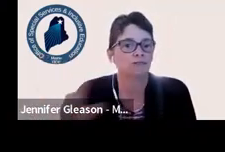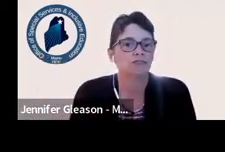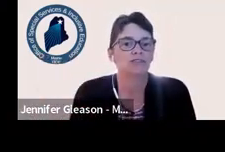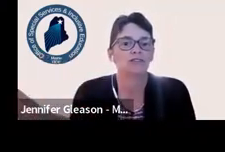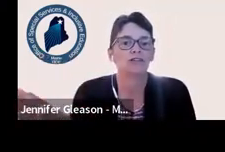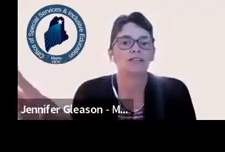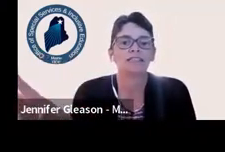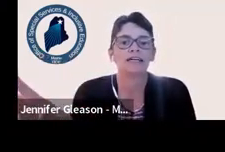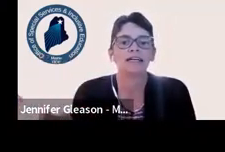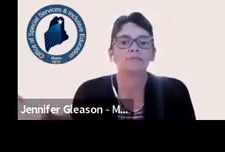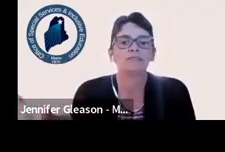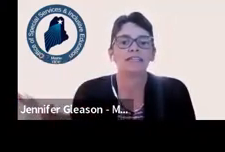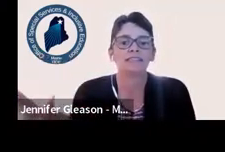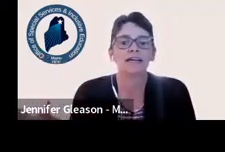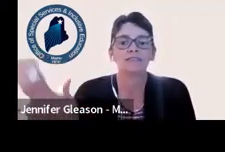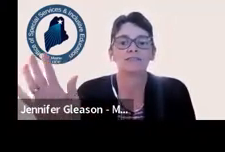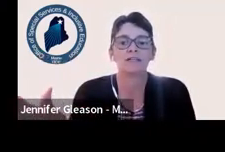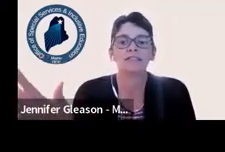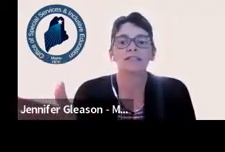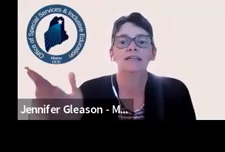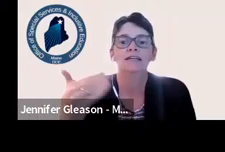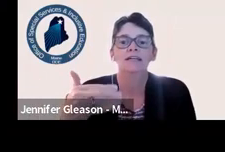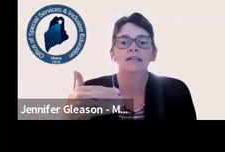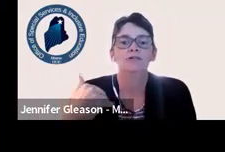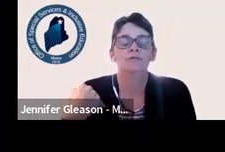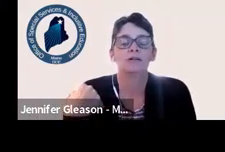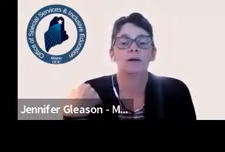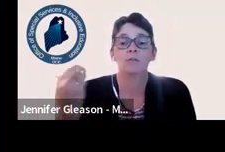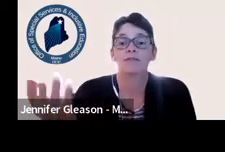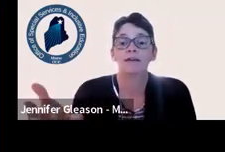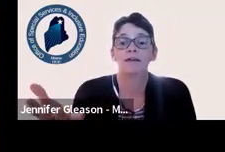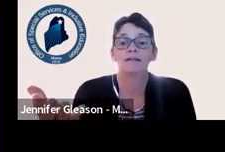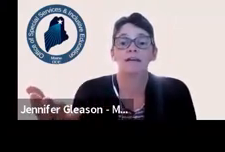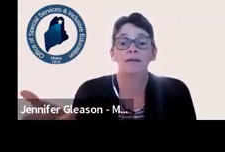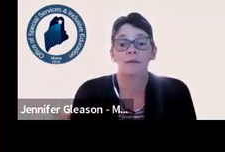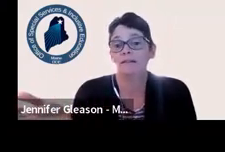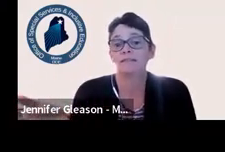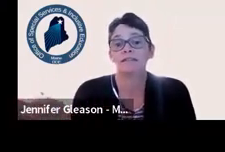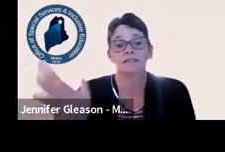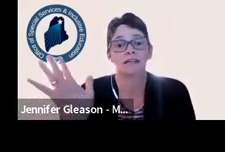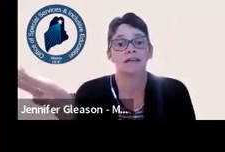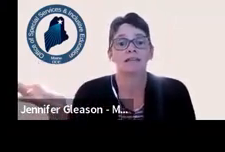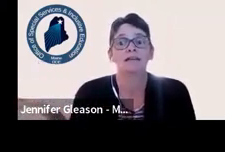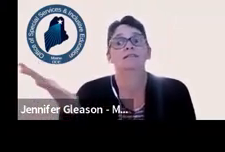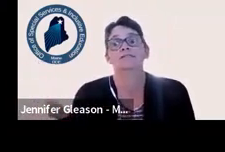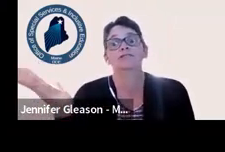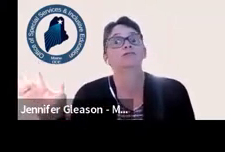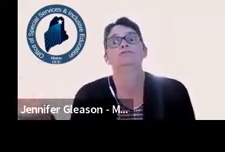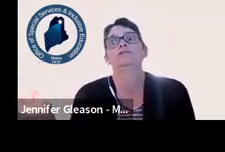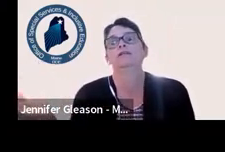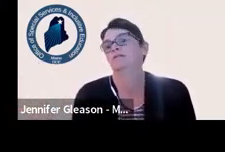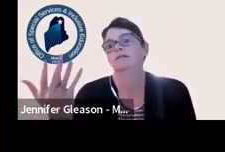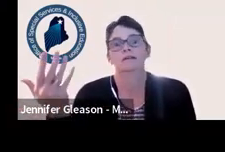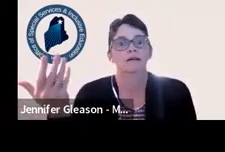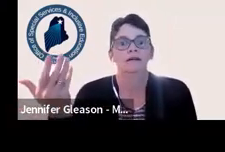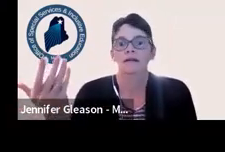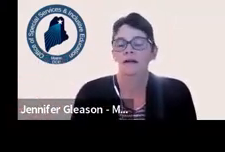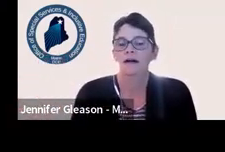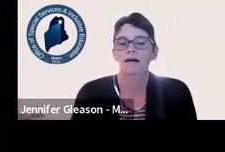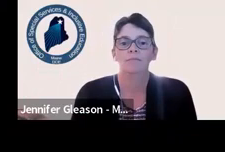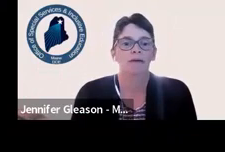research which is your rti mtss right you come up with a hypothesis i think this student